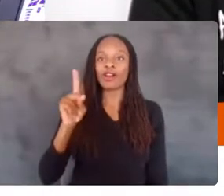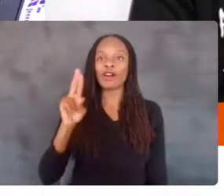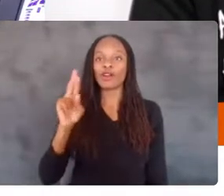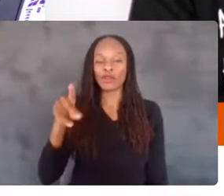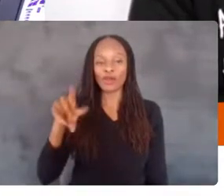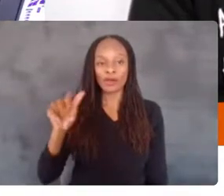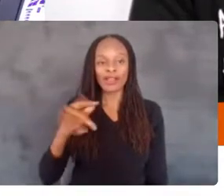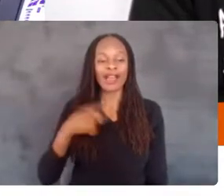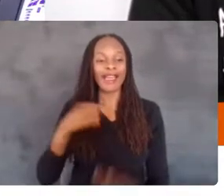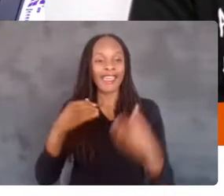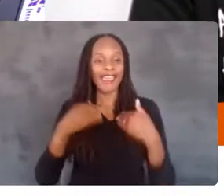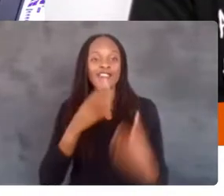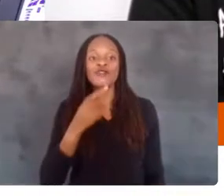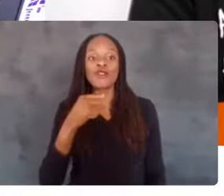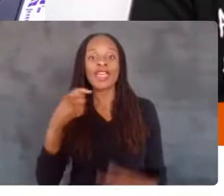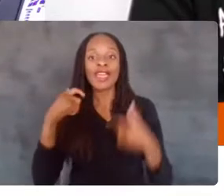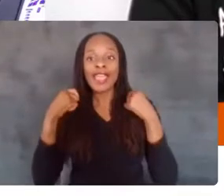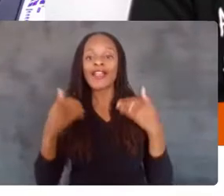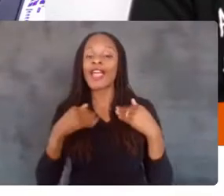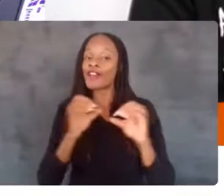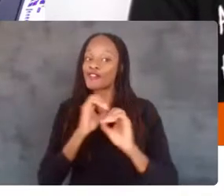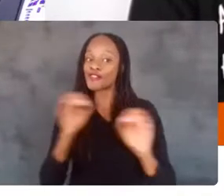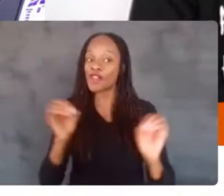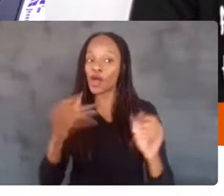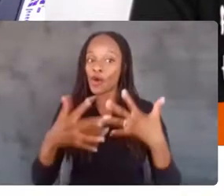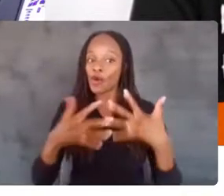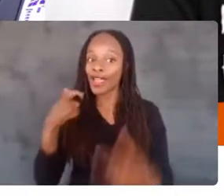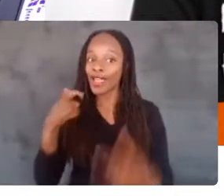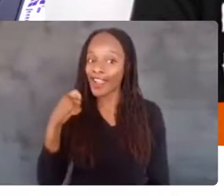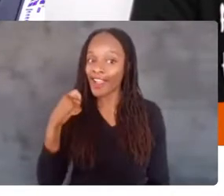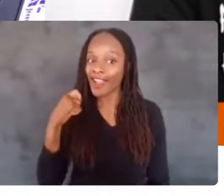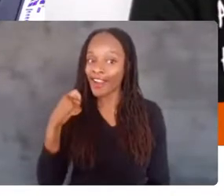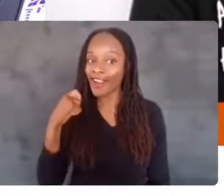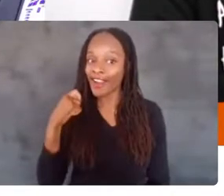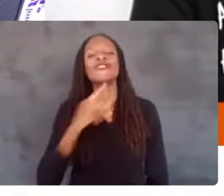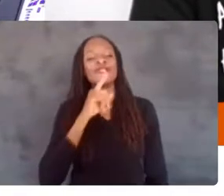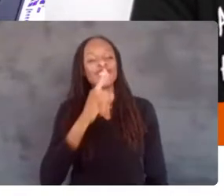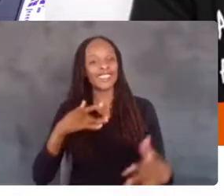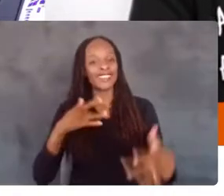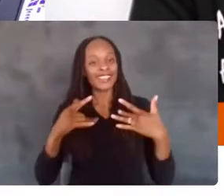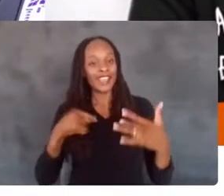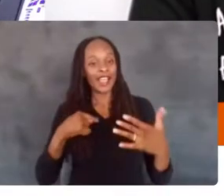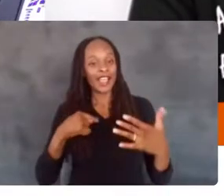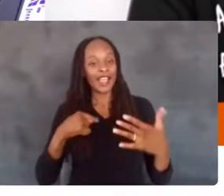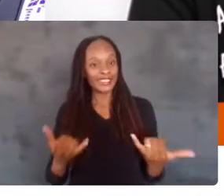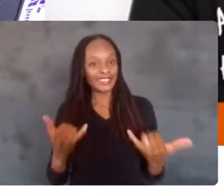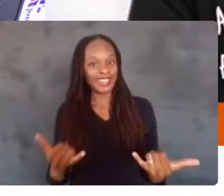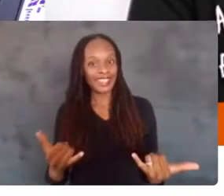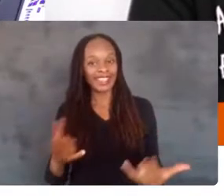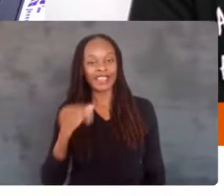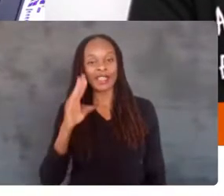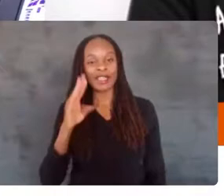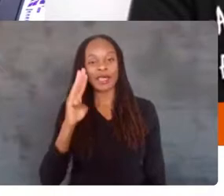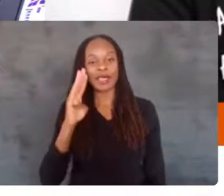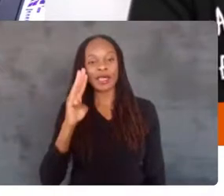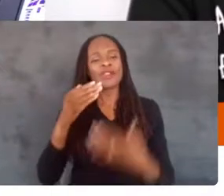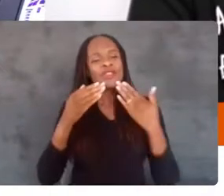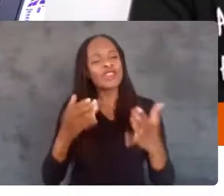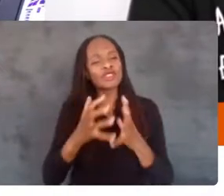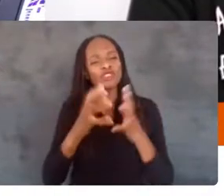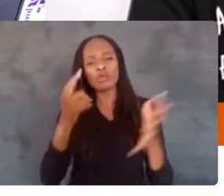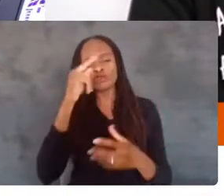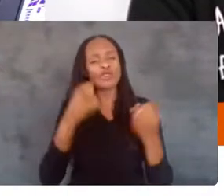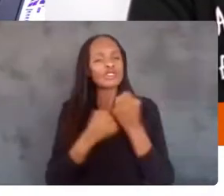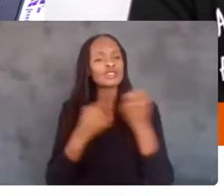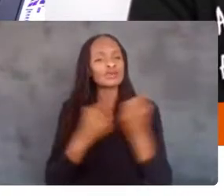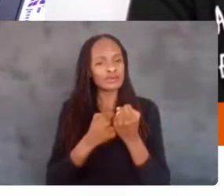red hair. I just want to stress there's no gray hair. And I'm so excited to be here today. Byron, thank you so much for your sponsorship of this